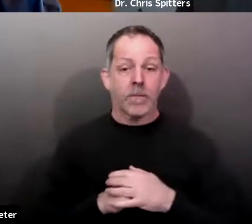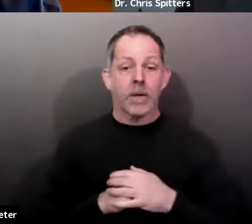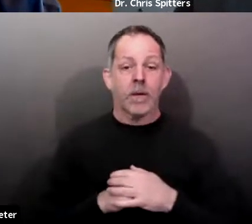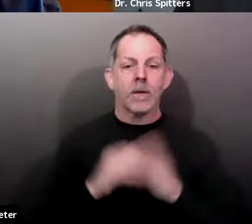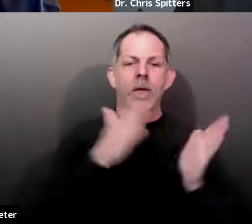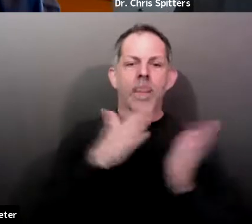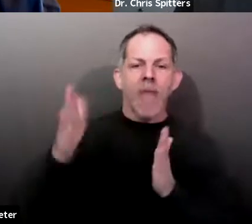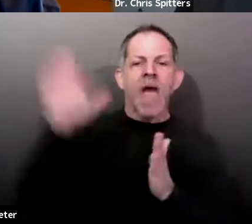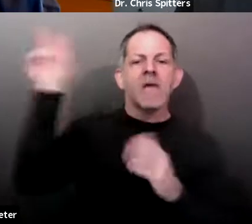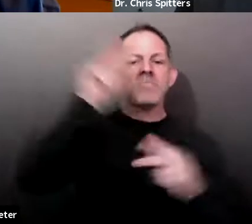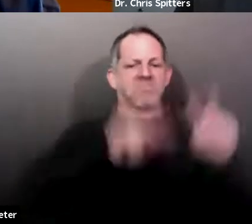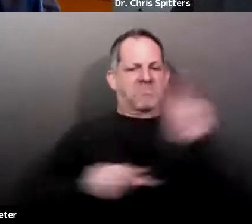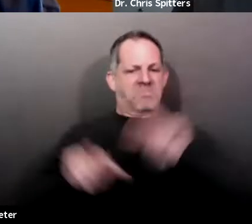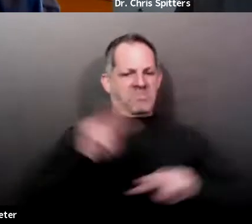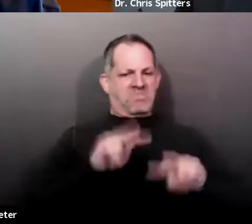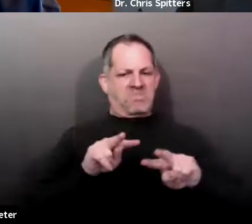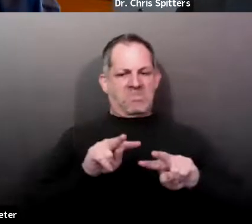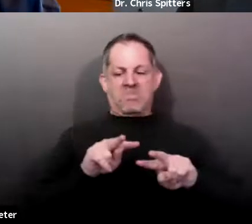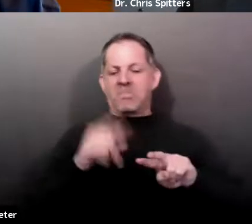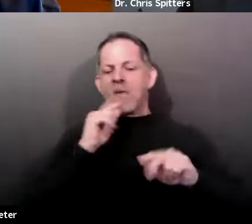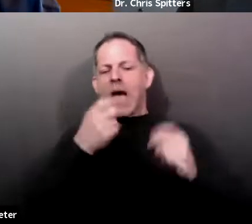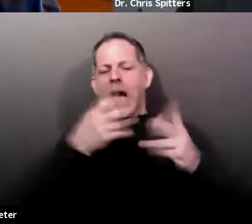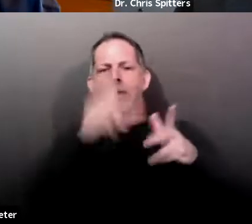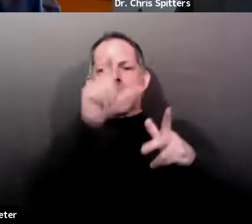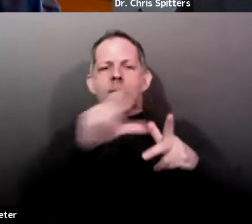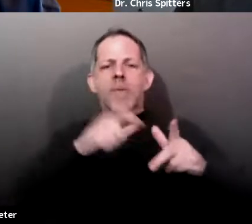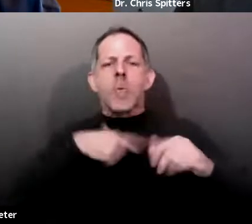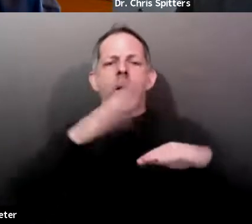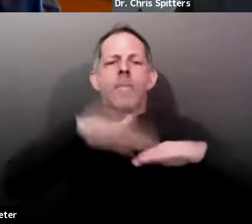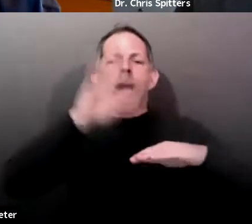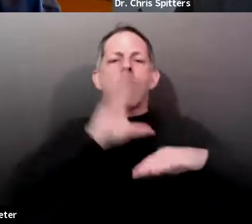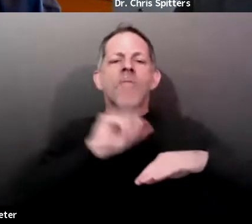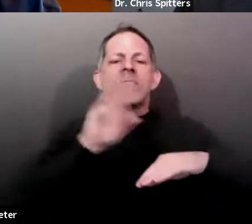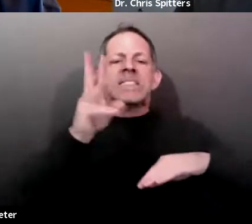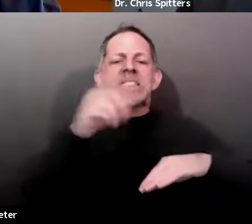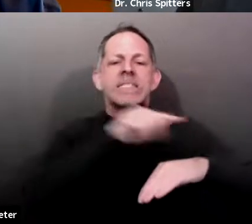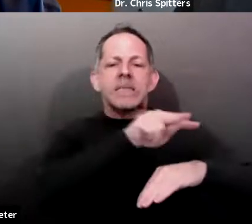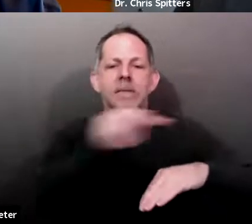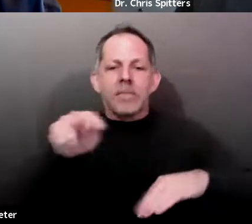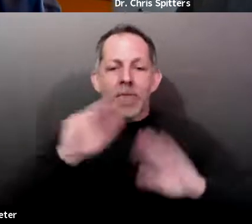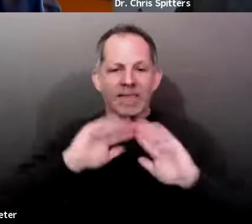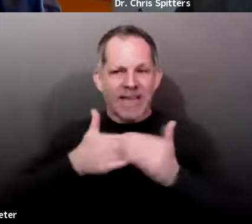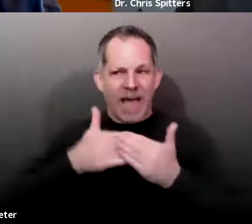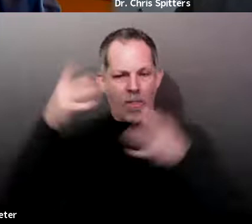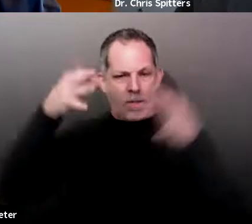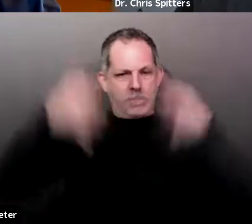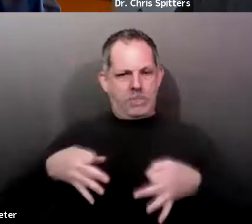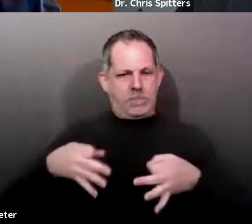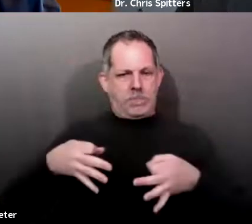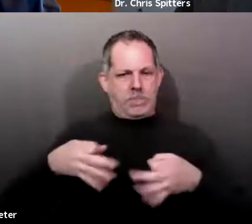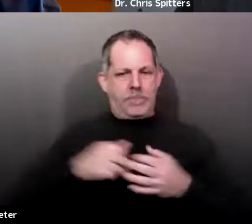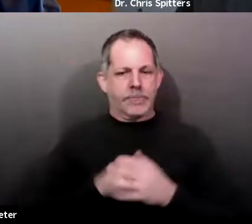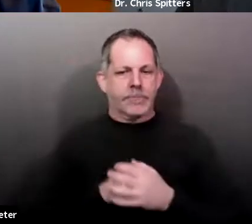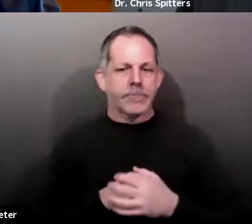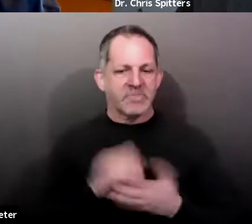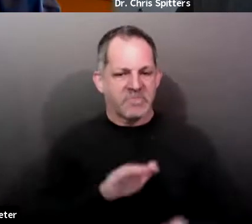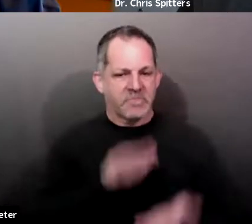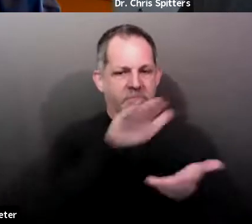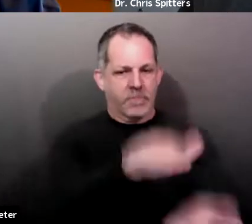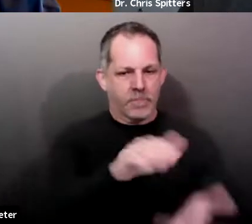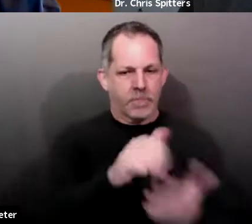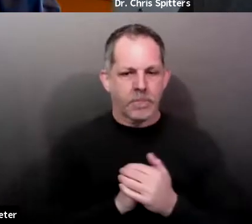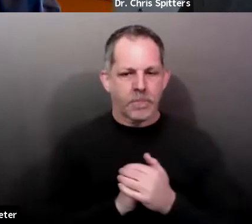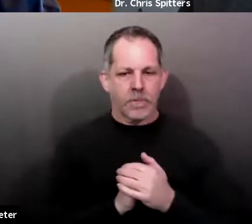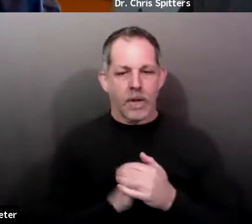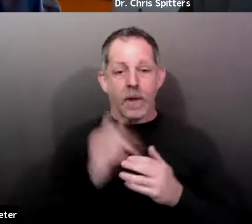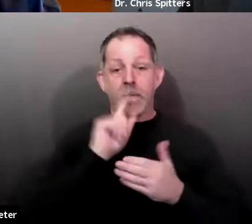we are. So I think, you know, we're, this is where we're at. This things might, you know, one week we might get a little more or a little less depending on,